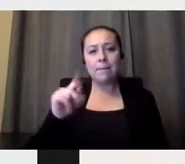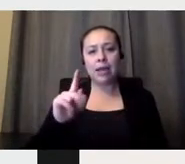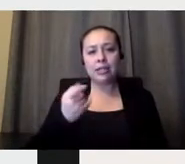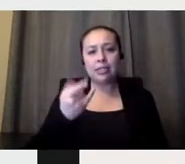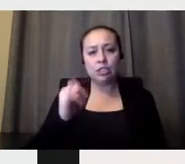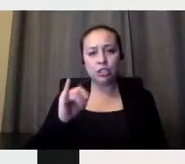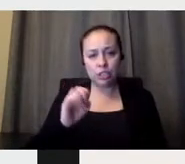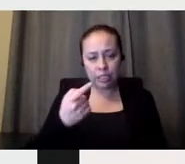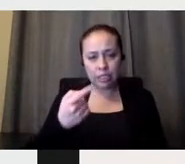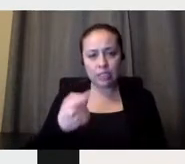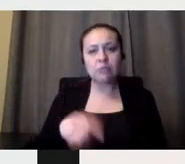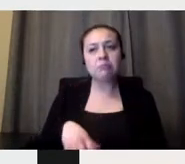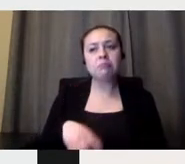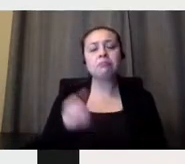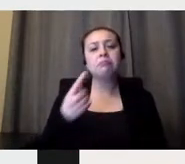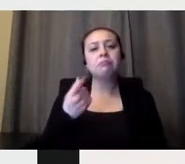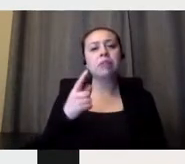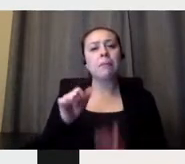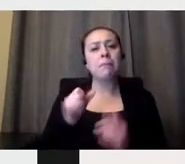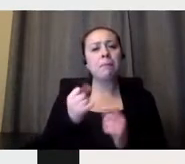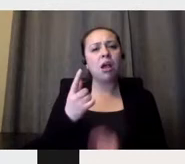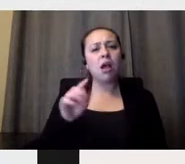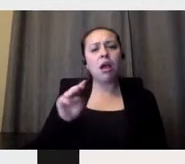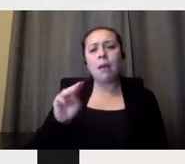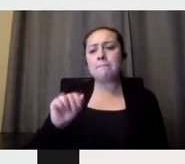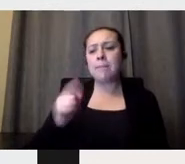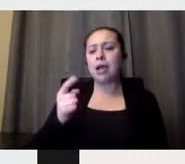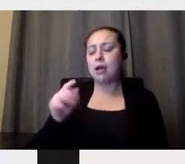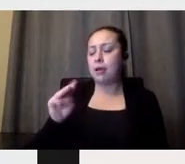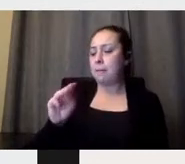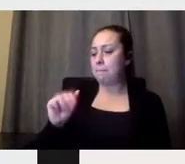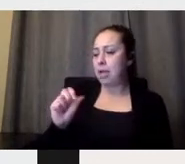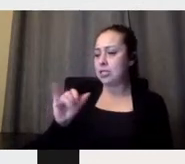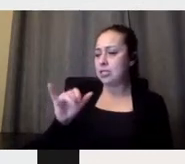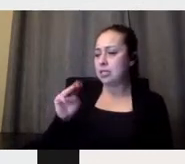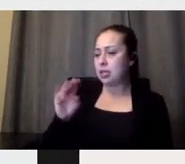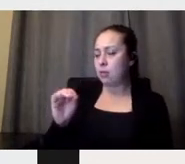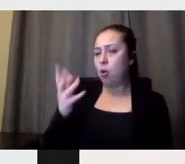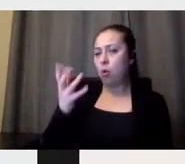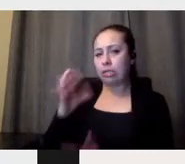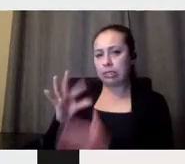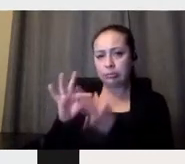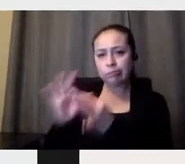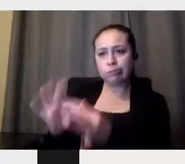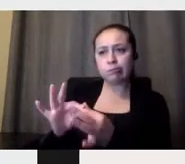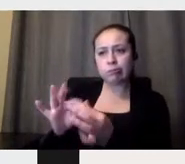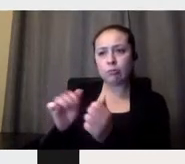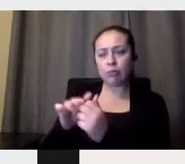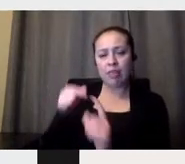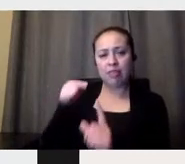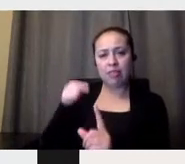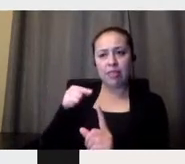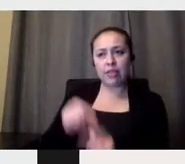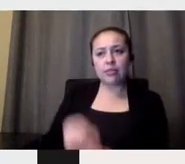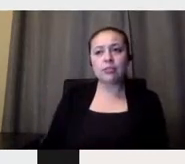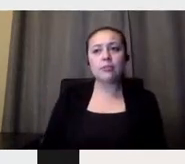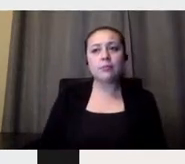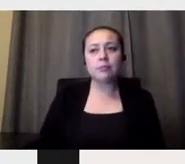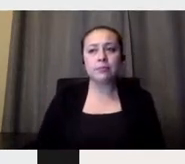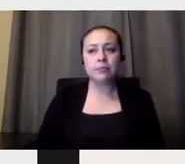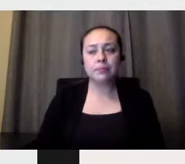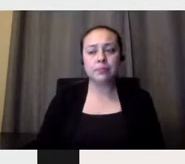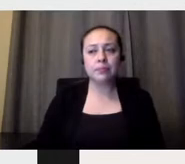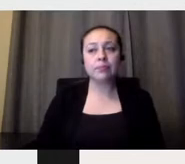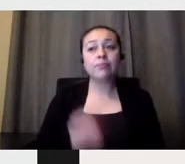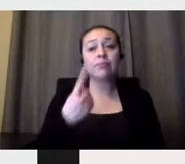in order to do this. And something that I don't like to forget